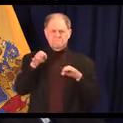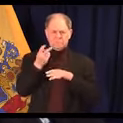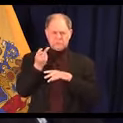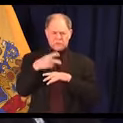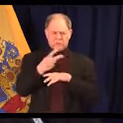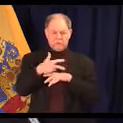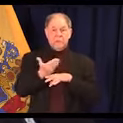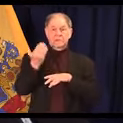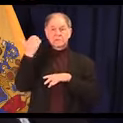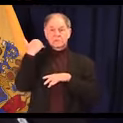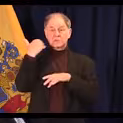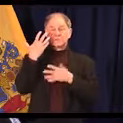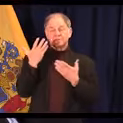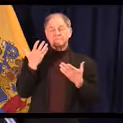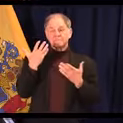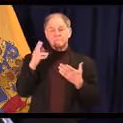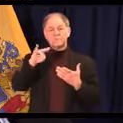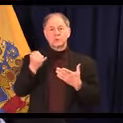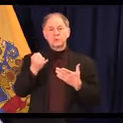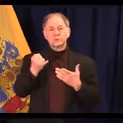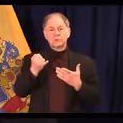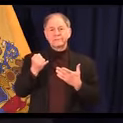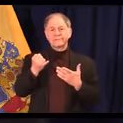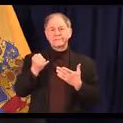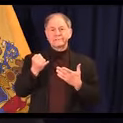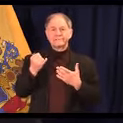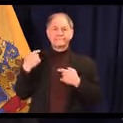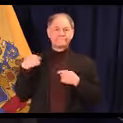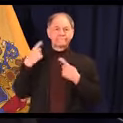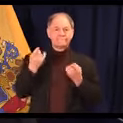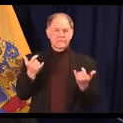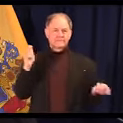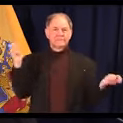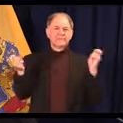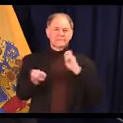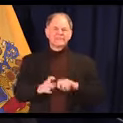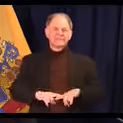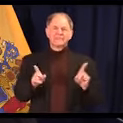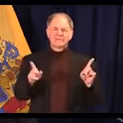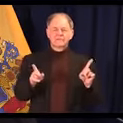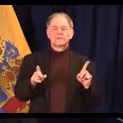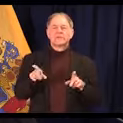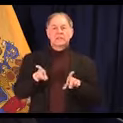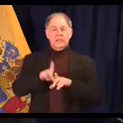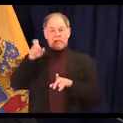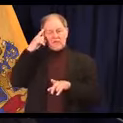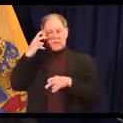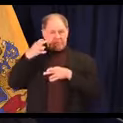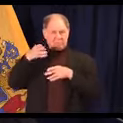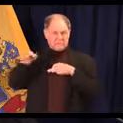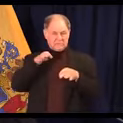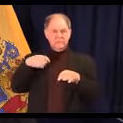ago, life as we know it has changed. As Governor Murphy just outlined, today we're taking a series